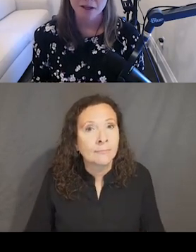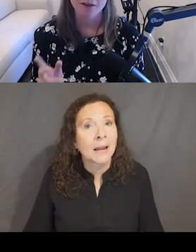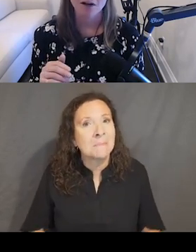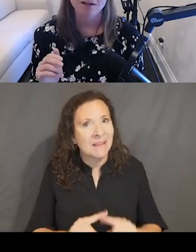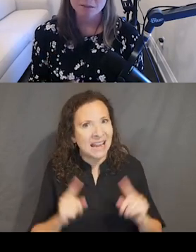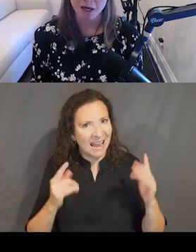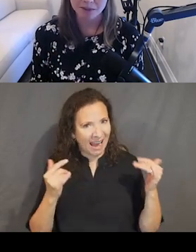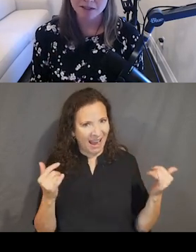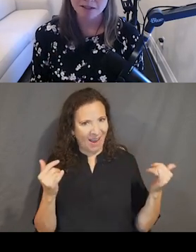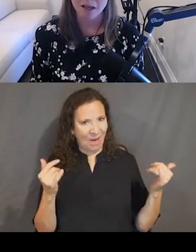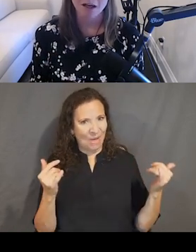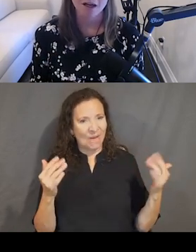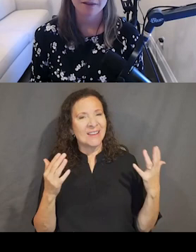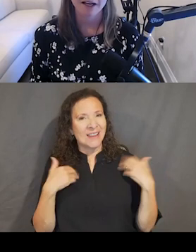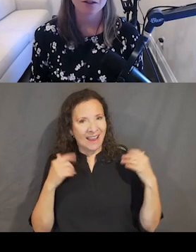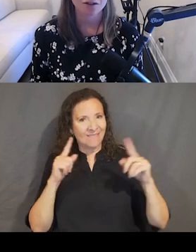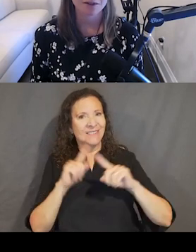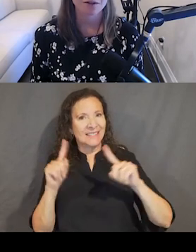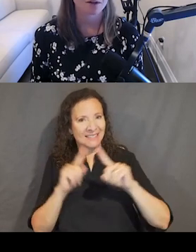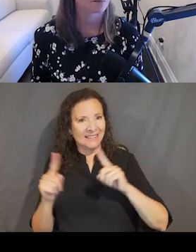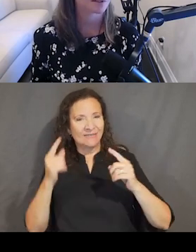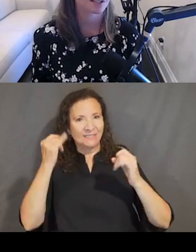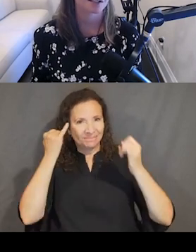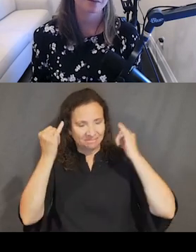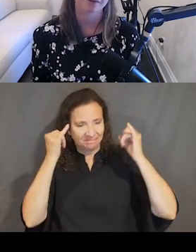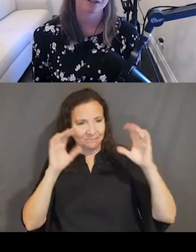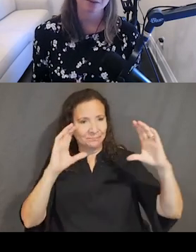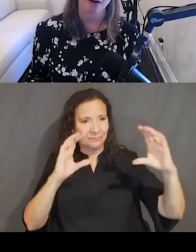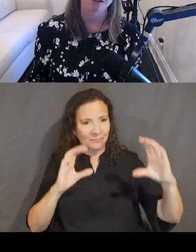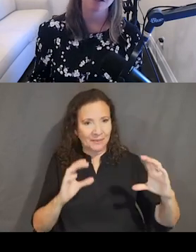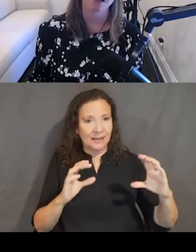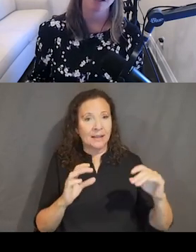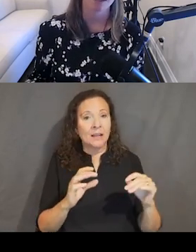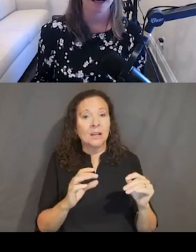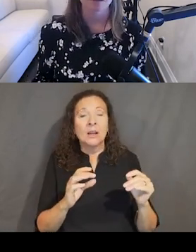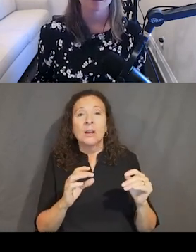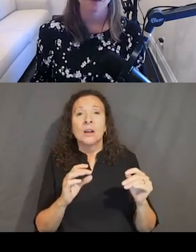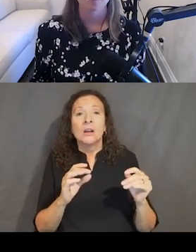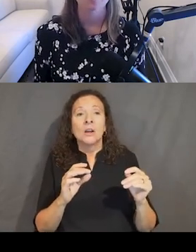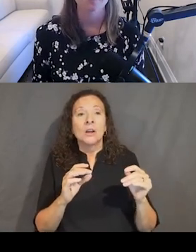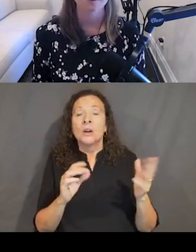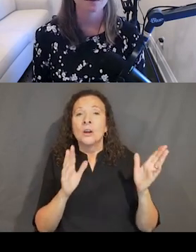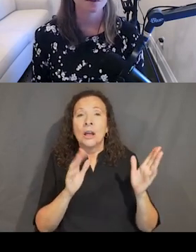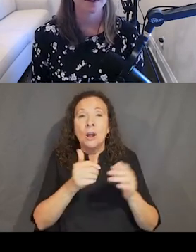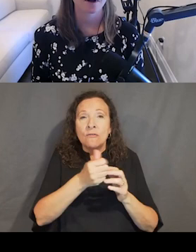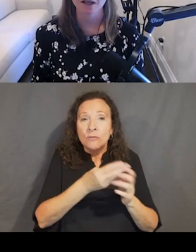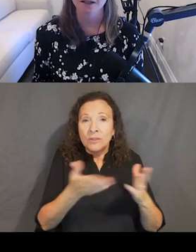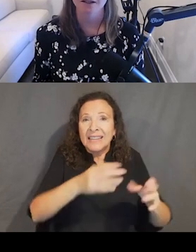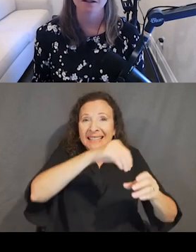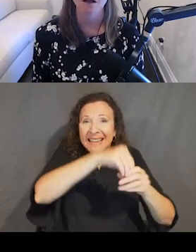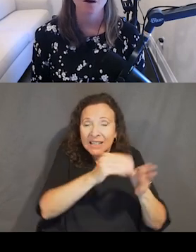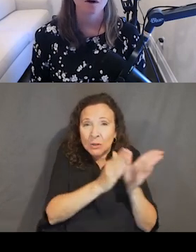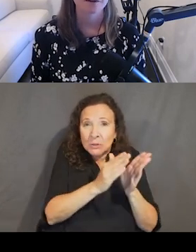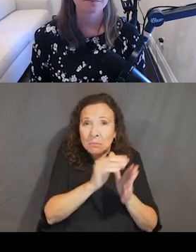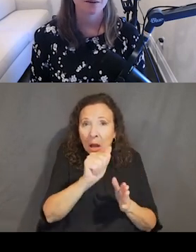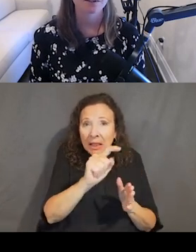But there are some properties that contribute to the composition of even the smallest atom. So, for example, with our button